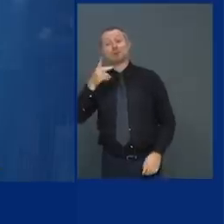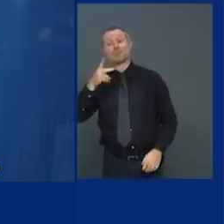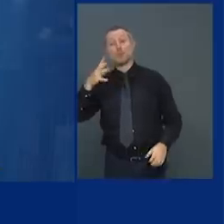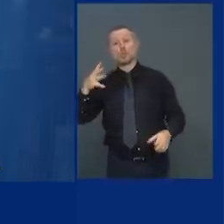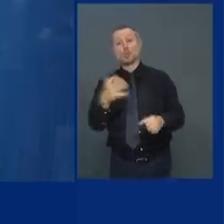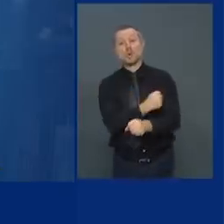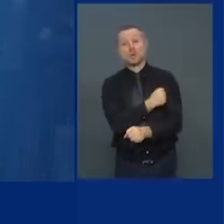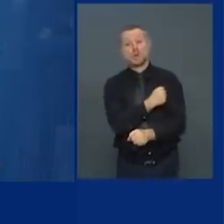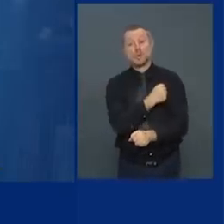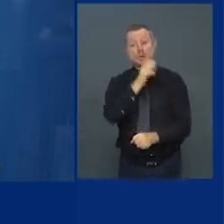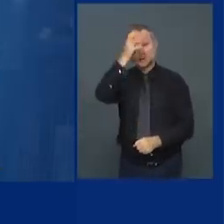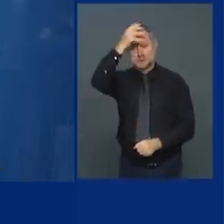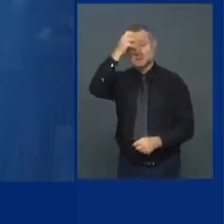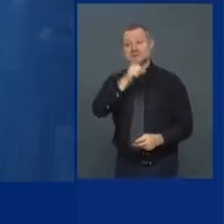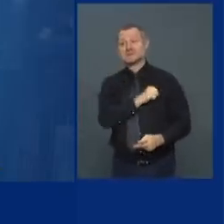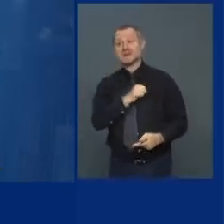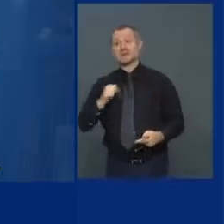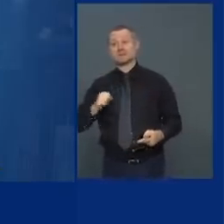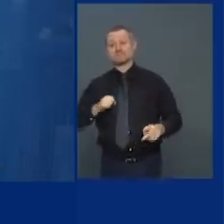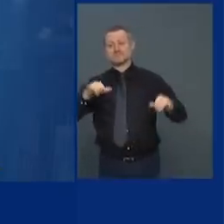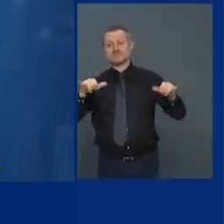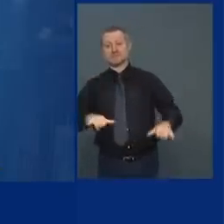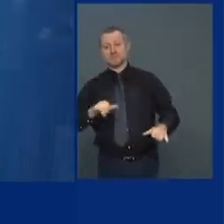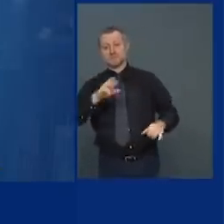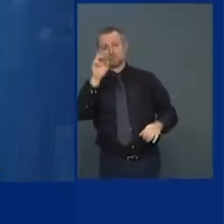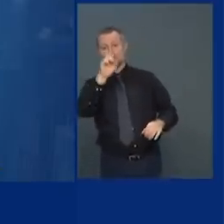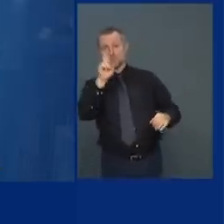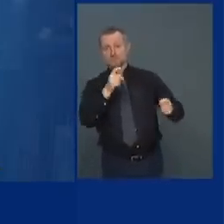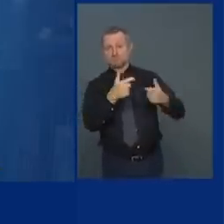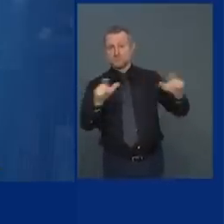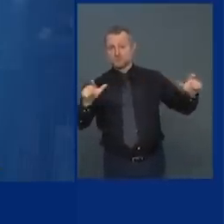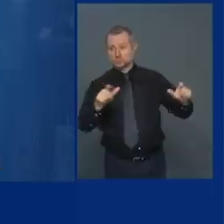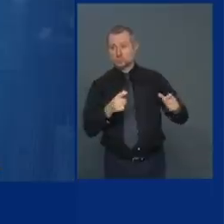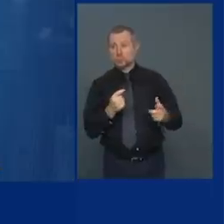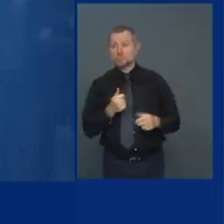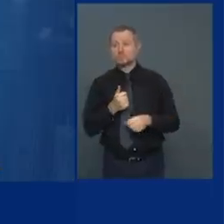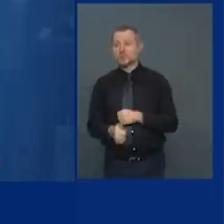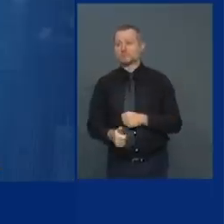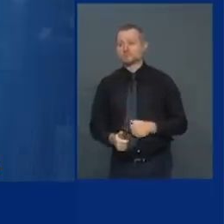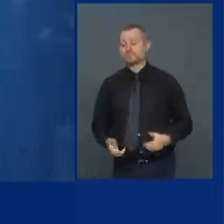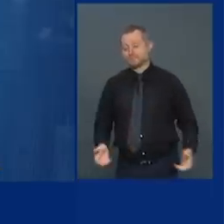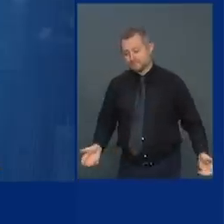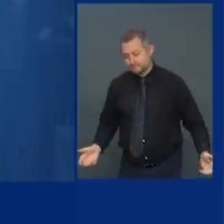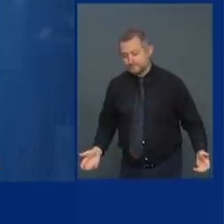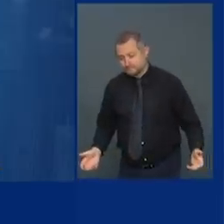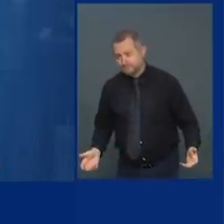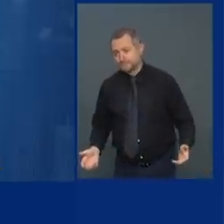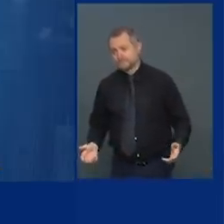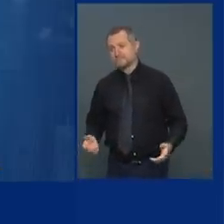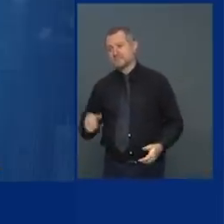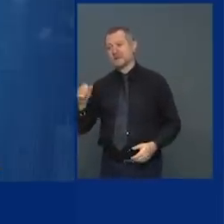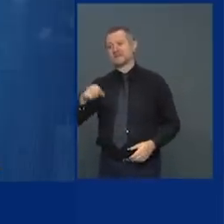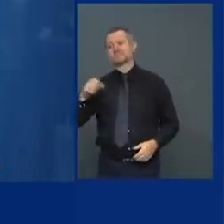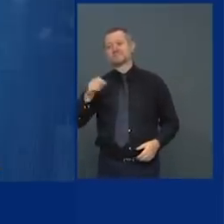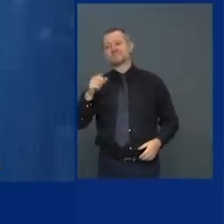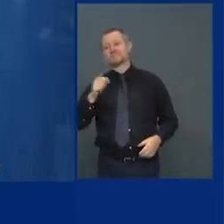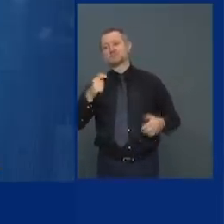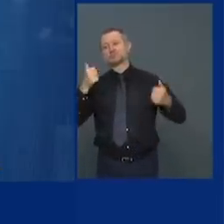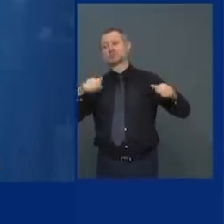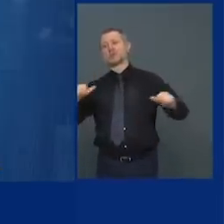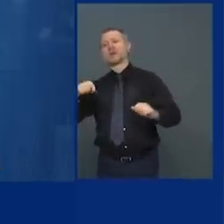and the Senate stays Republican then what happens yes then they try to kill us